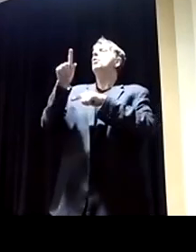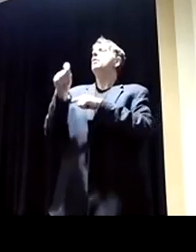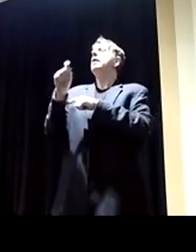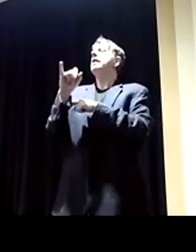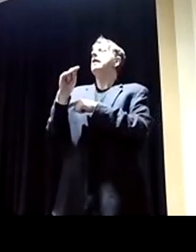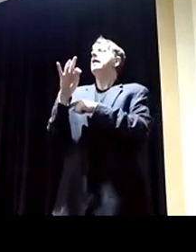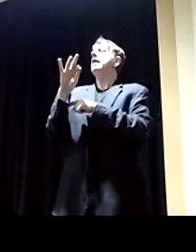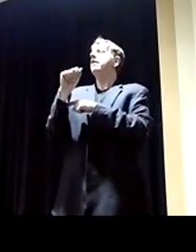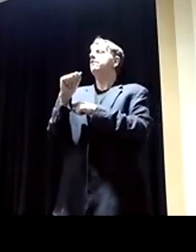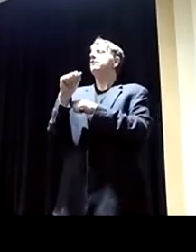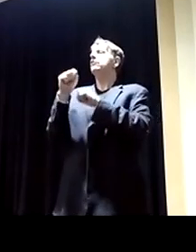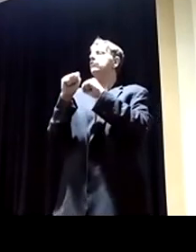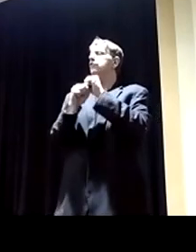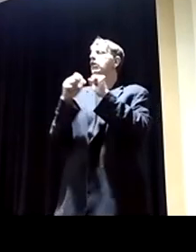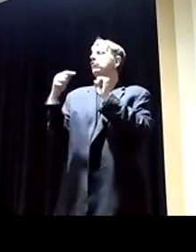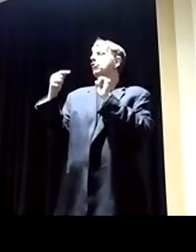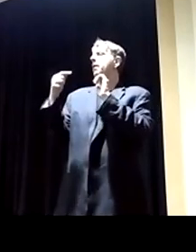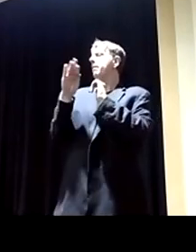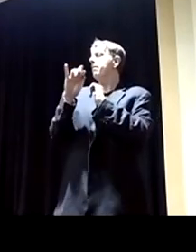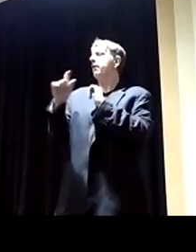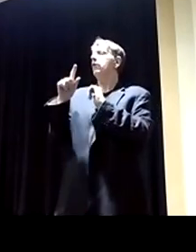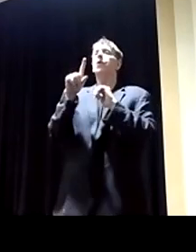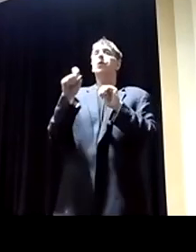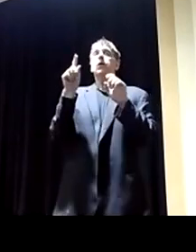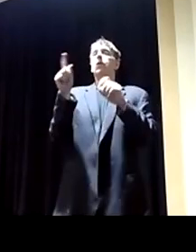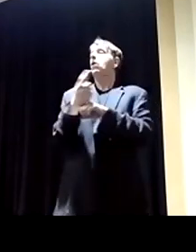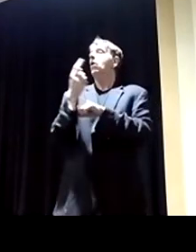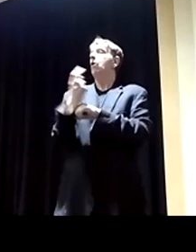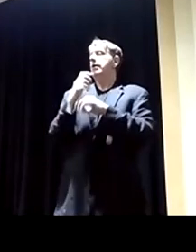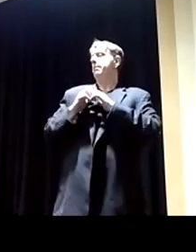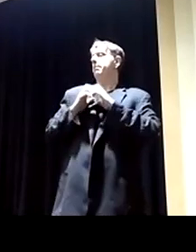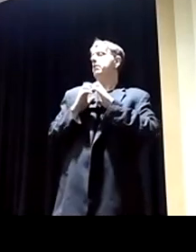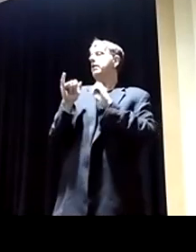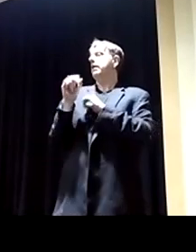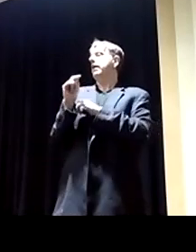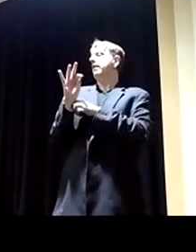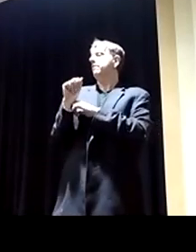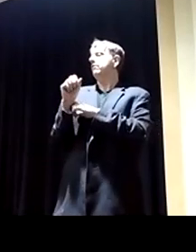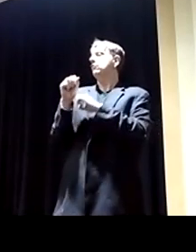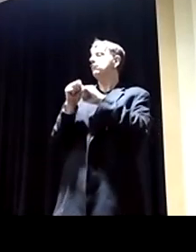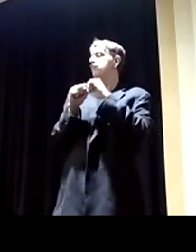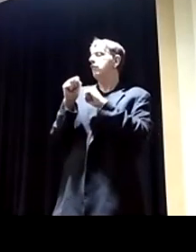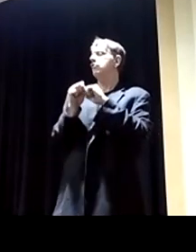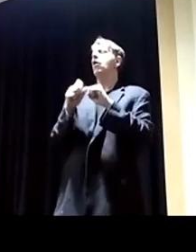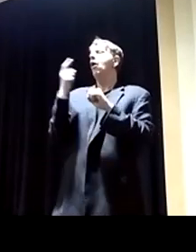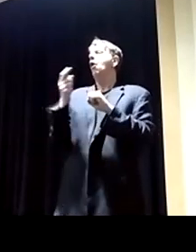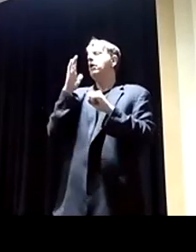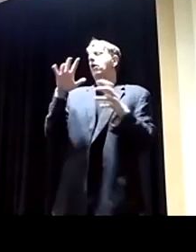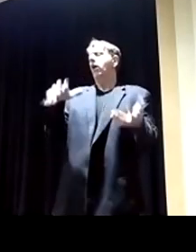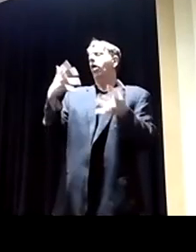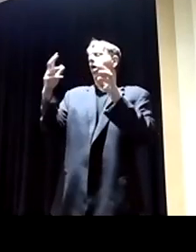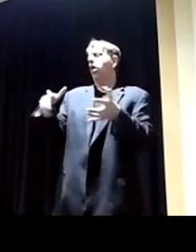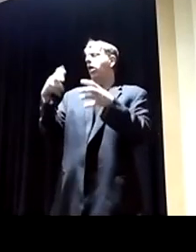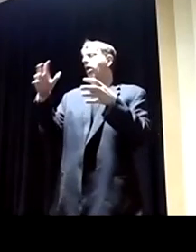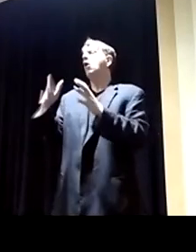need to pass this to get the infrastructure, but we could always build the infrastructure. There's going to be many hiccups. Most of the battery cells and such and